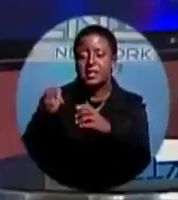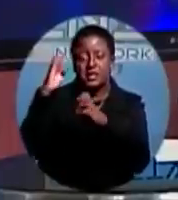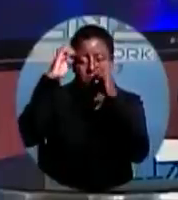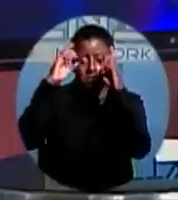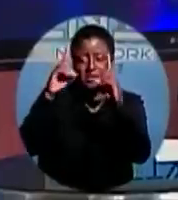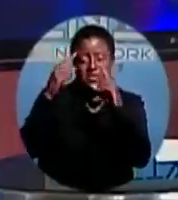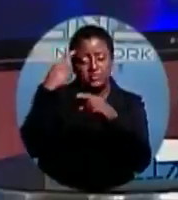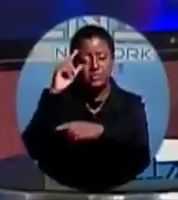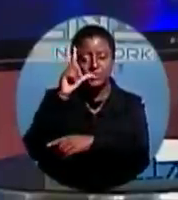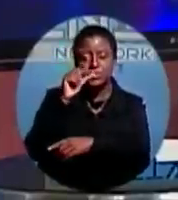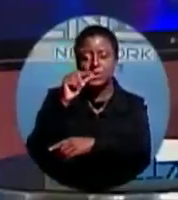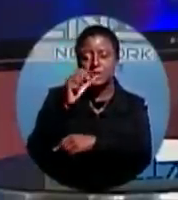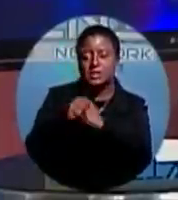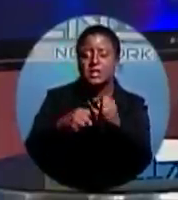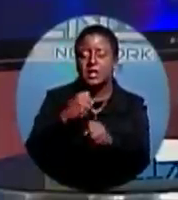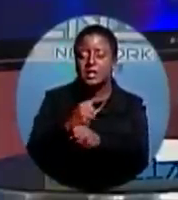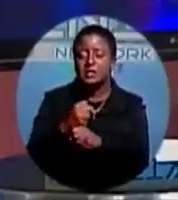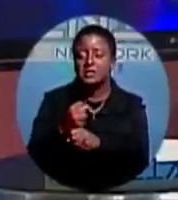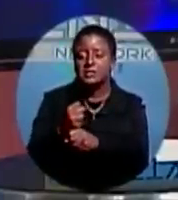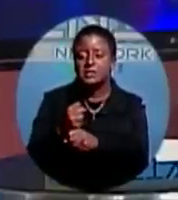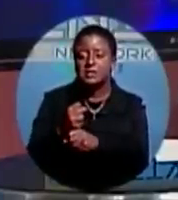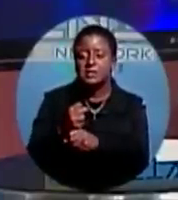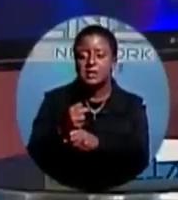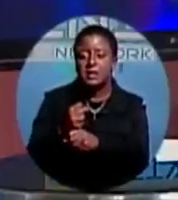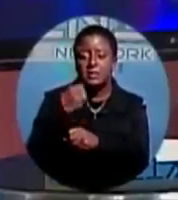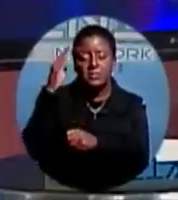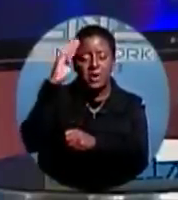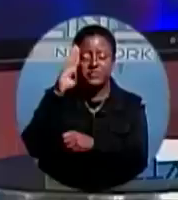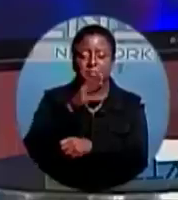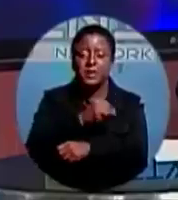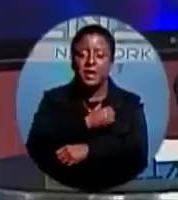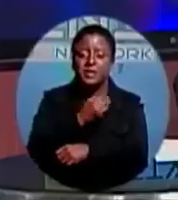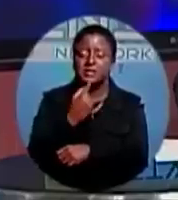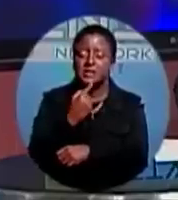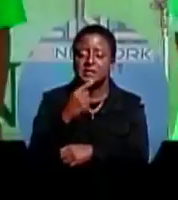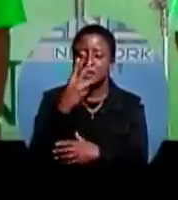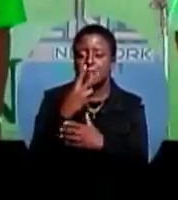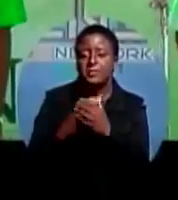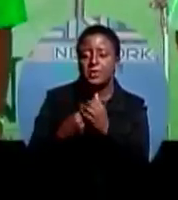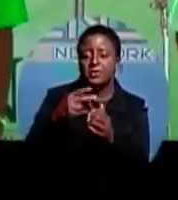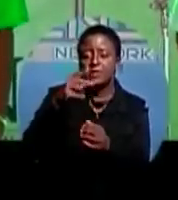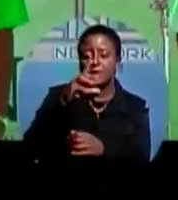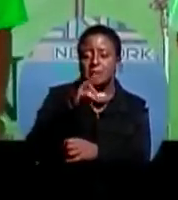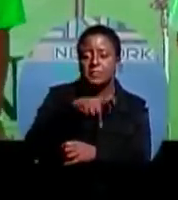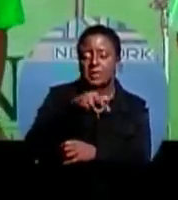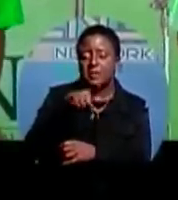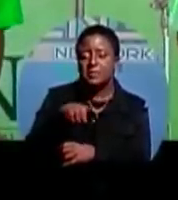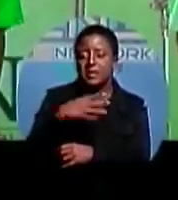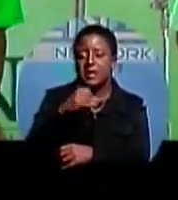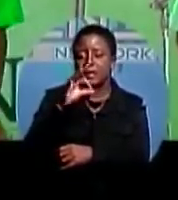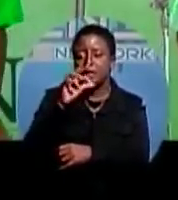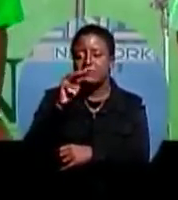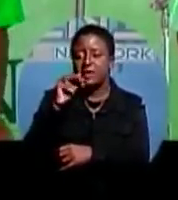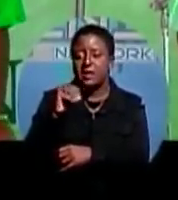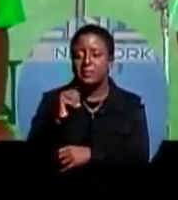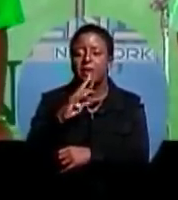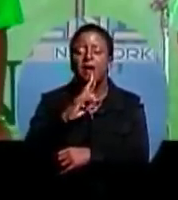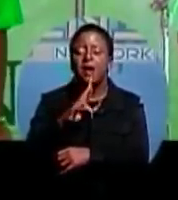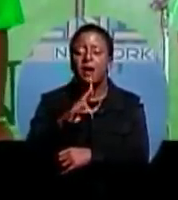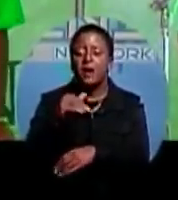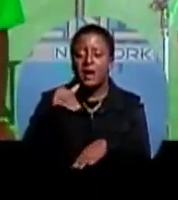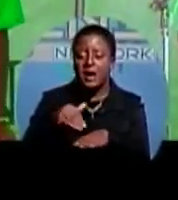-McCartney says both leaders of the PLP and FNM are at fault. We are living in a society that